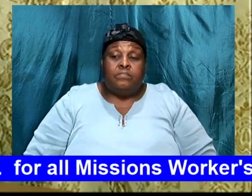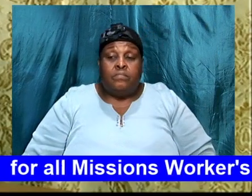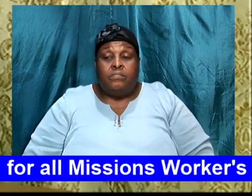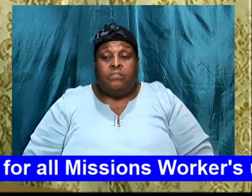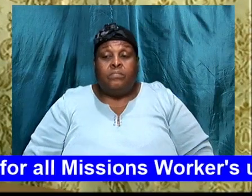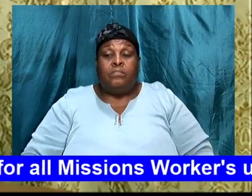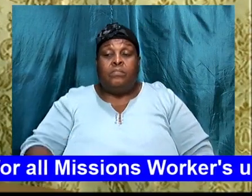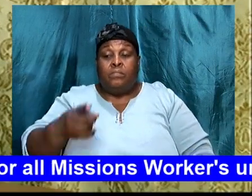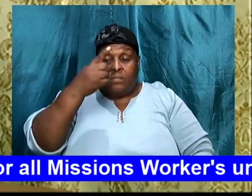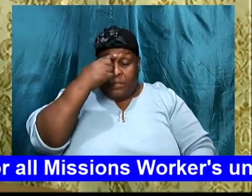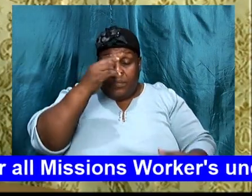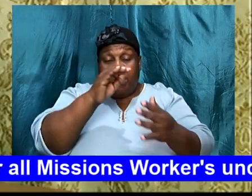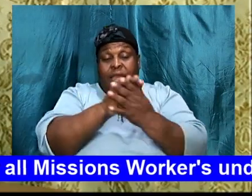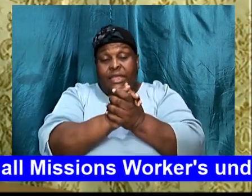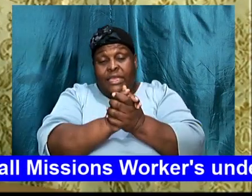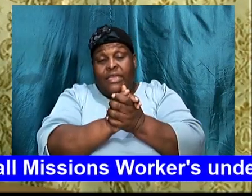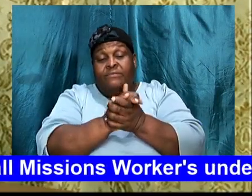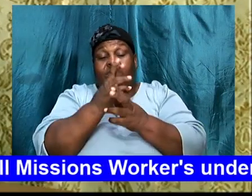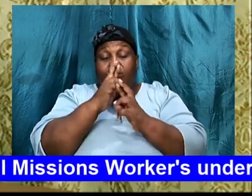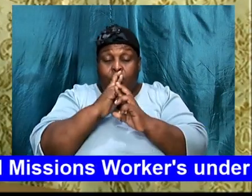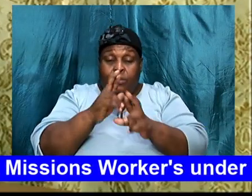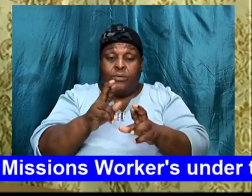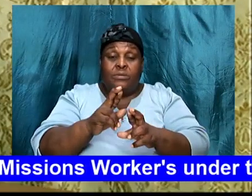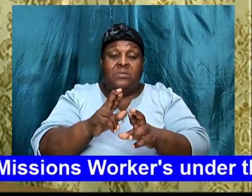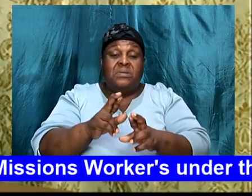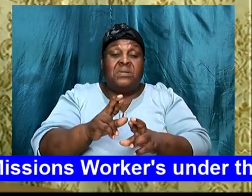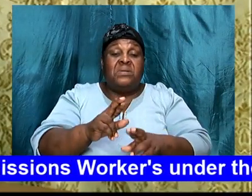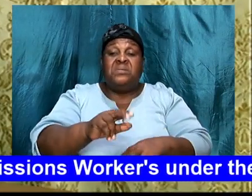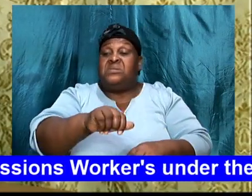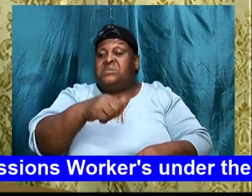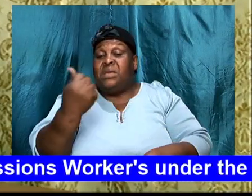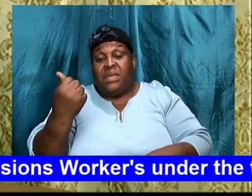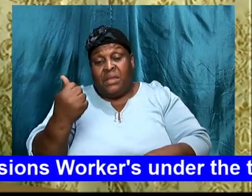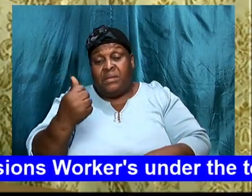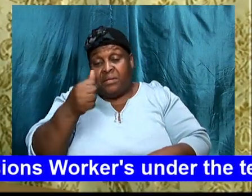believe, in the report, of the 10 daughters, the people,